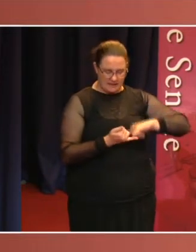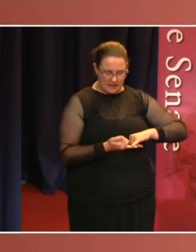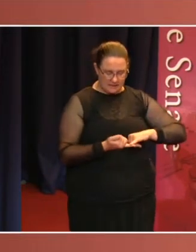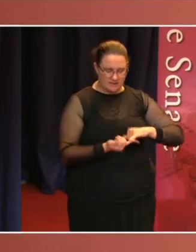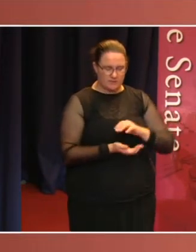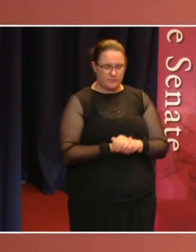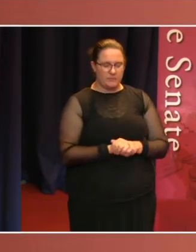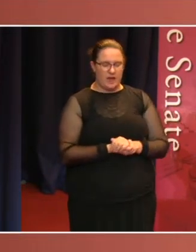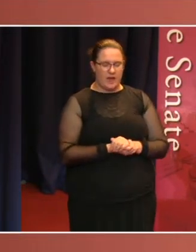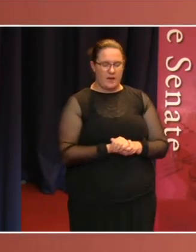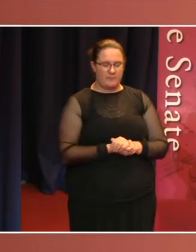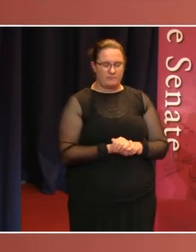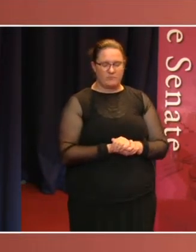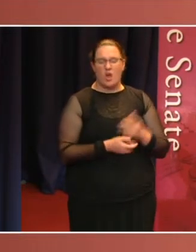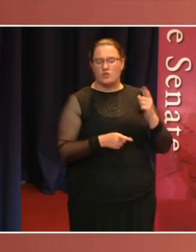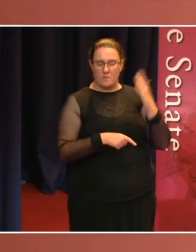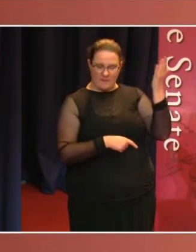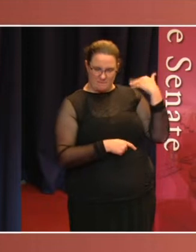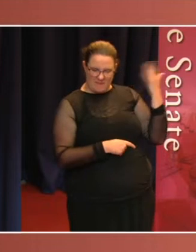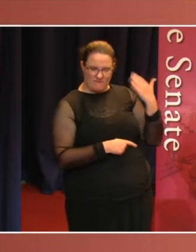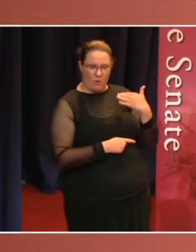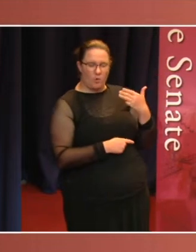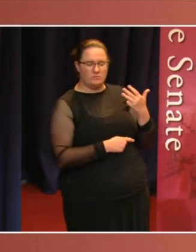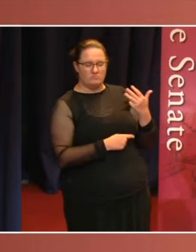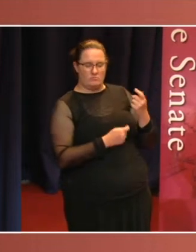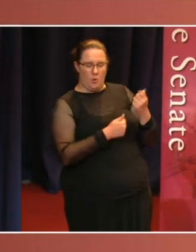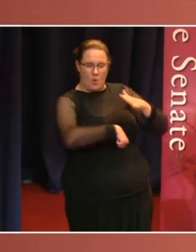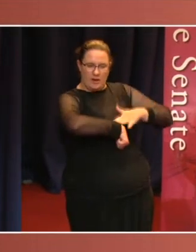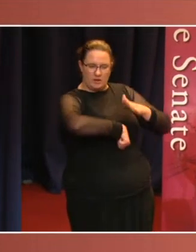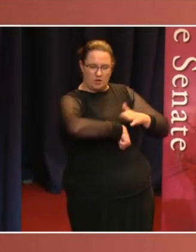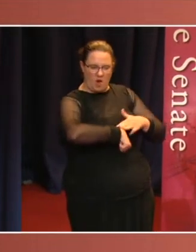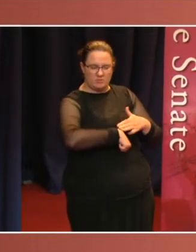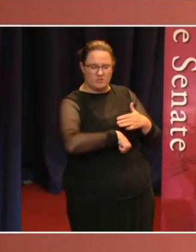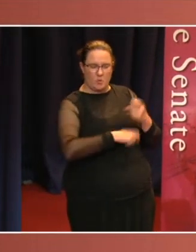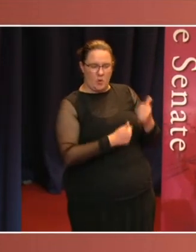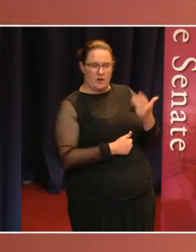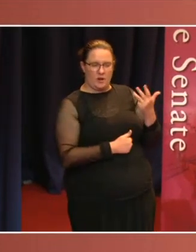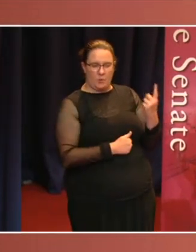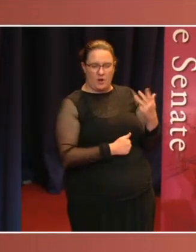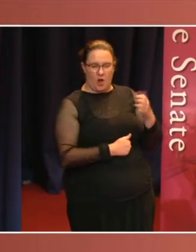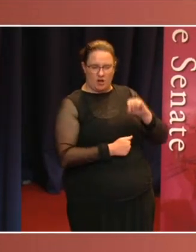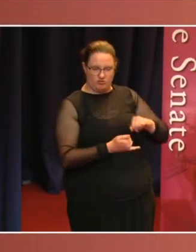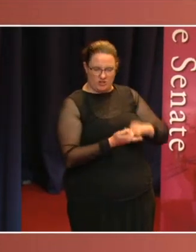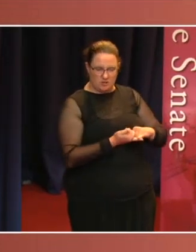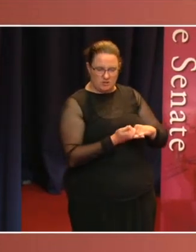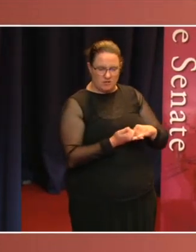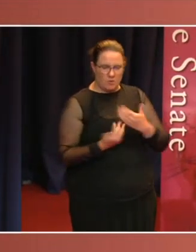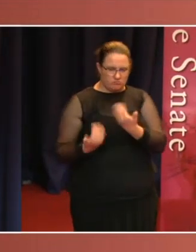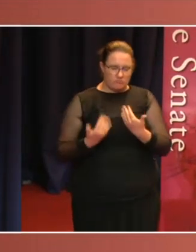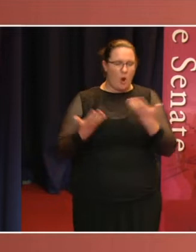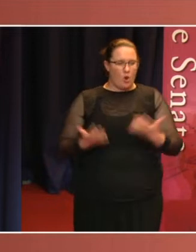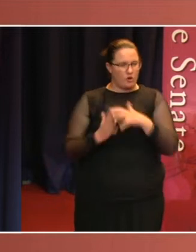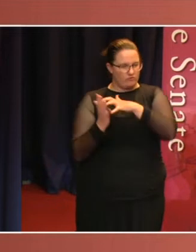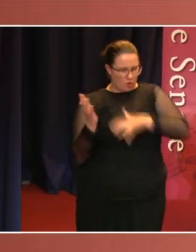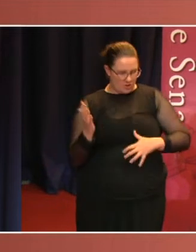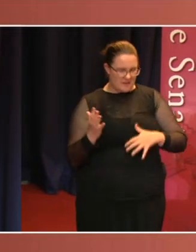documents returned to that of 1901-1906. By contrast, the number of bills considered